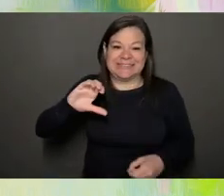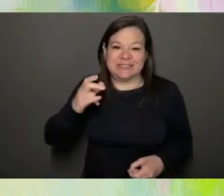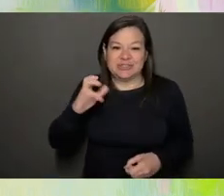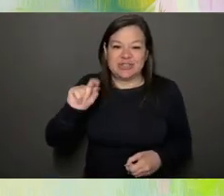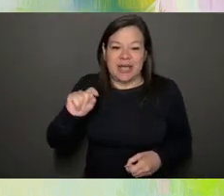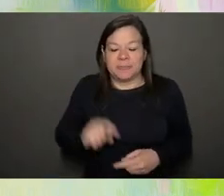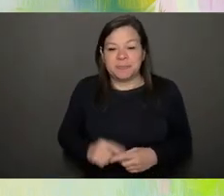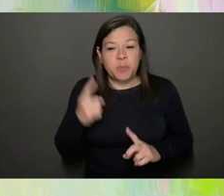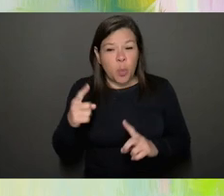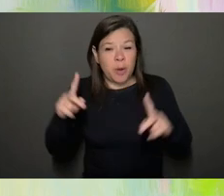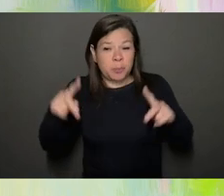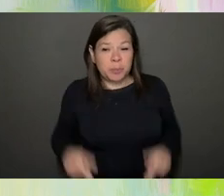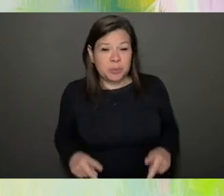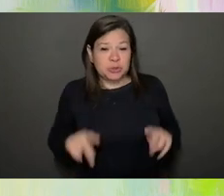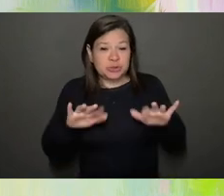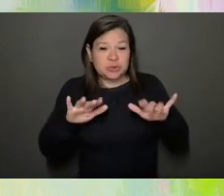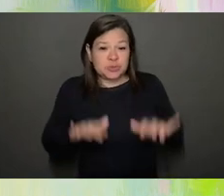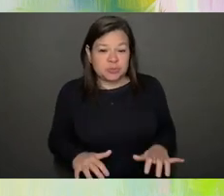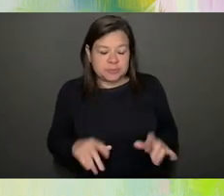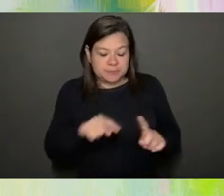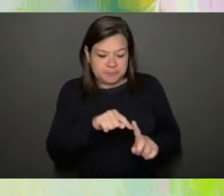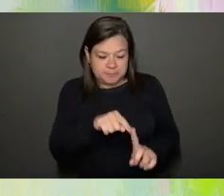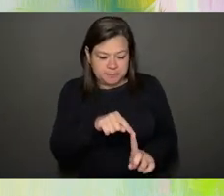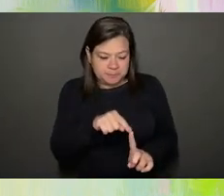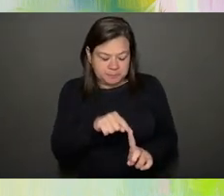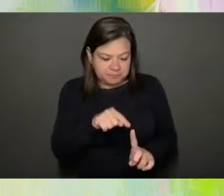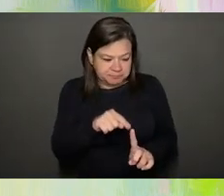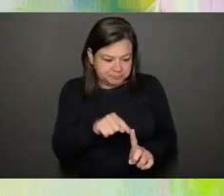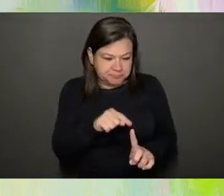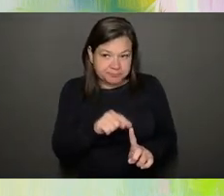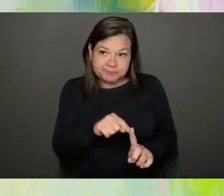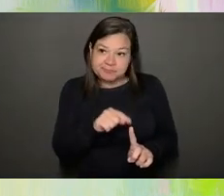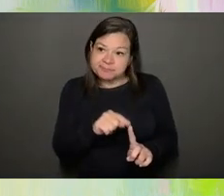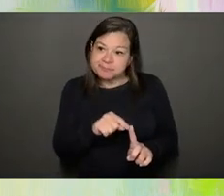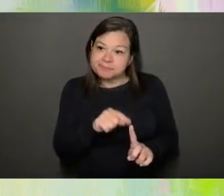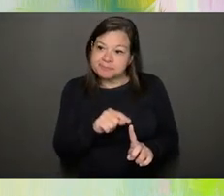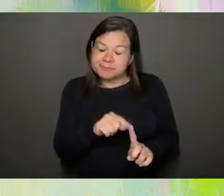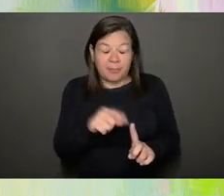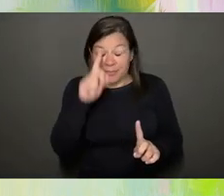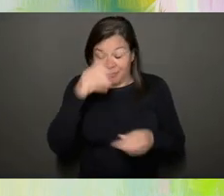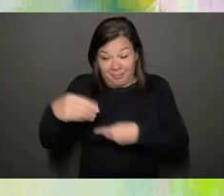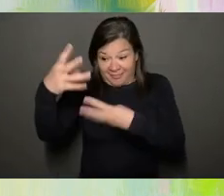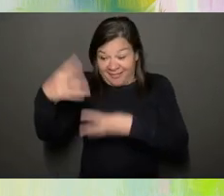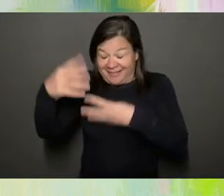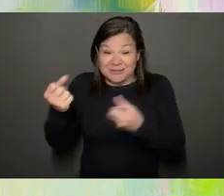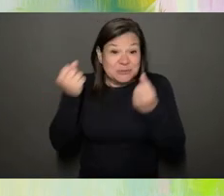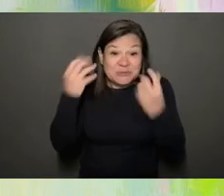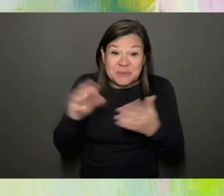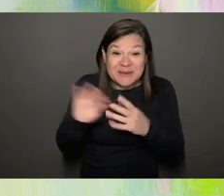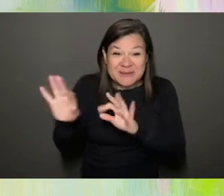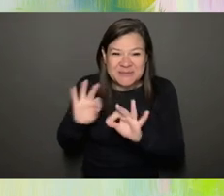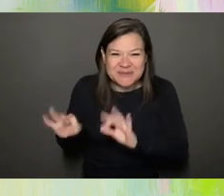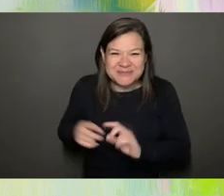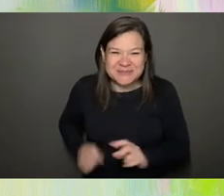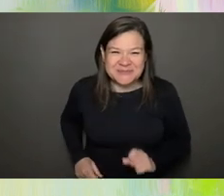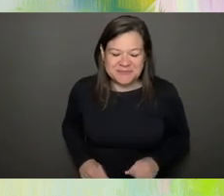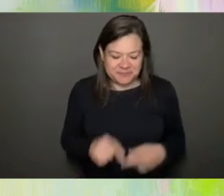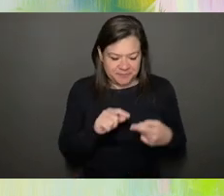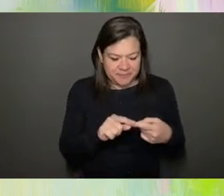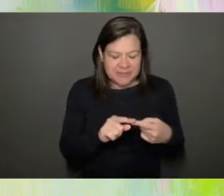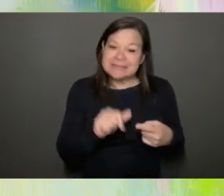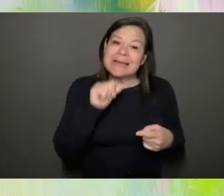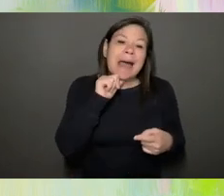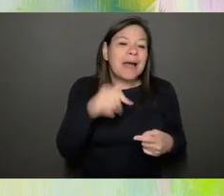that. Let's see. Sorry, there's so many good choices. I don't have like minded